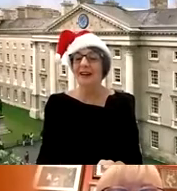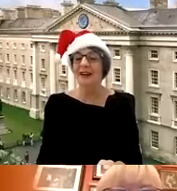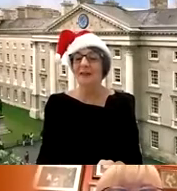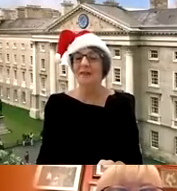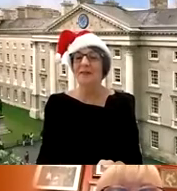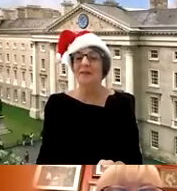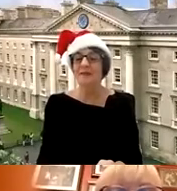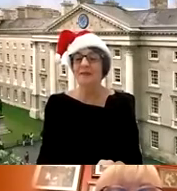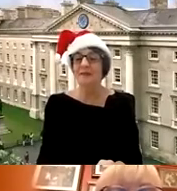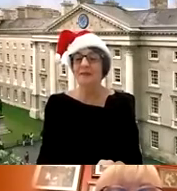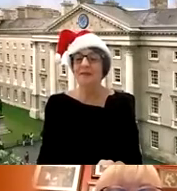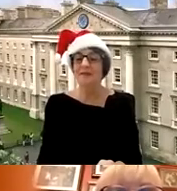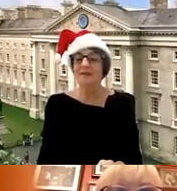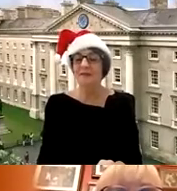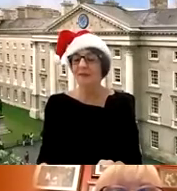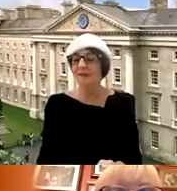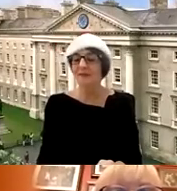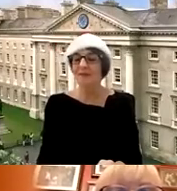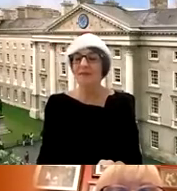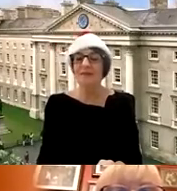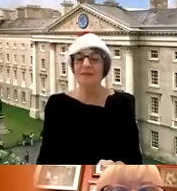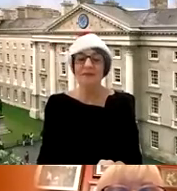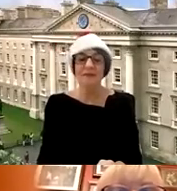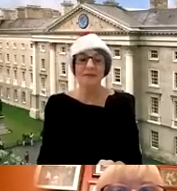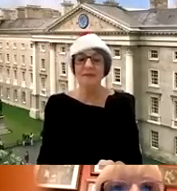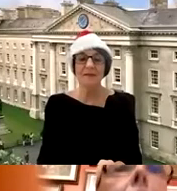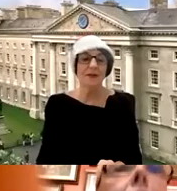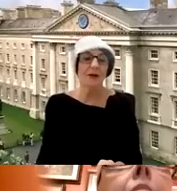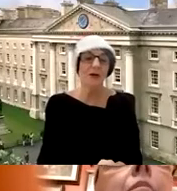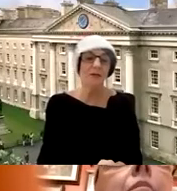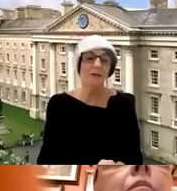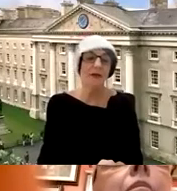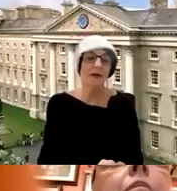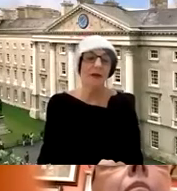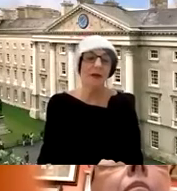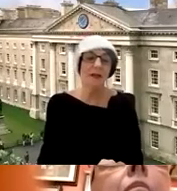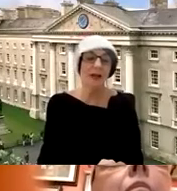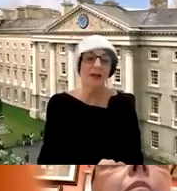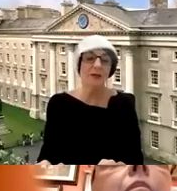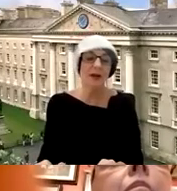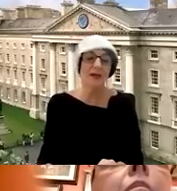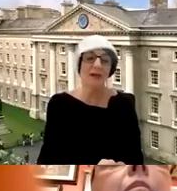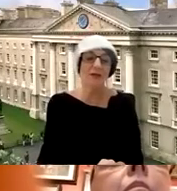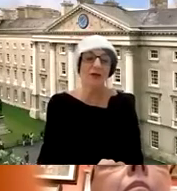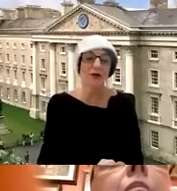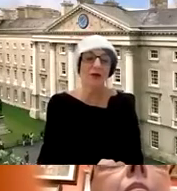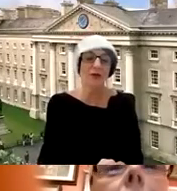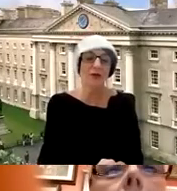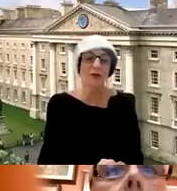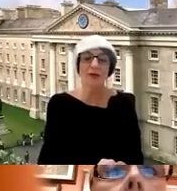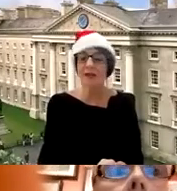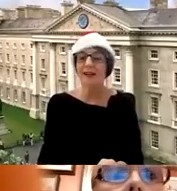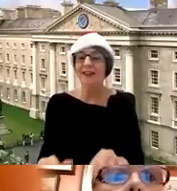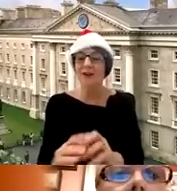i think mary is talking away there but i don't think we can hear her um though i see her mouth and then i'm just going to